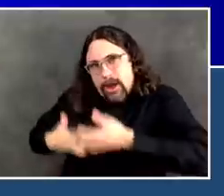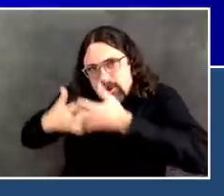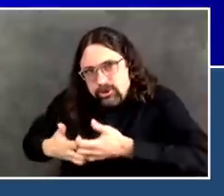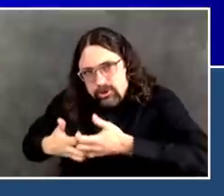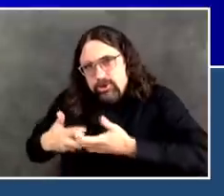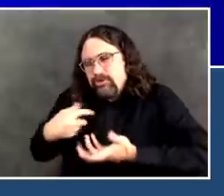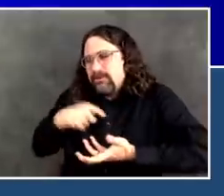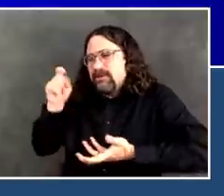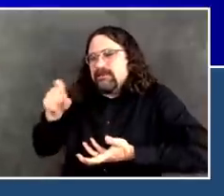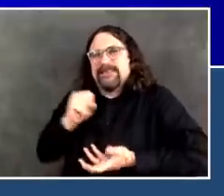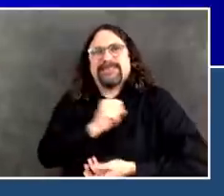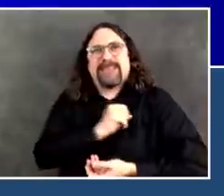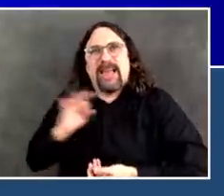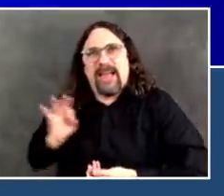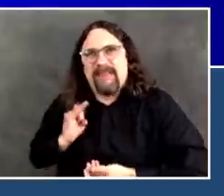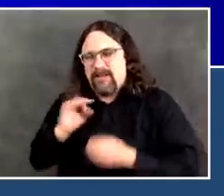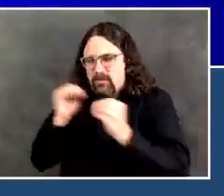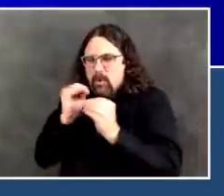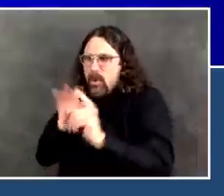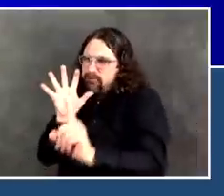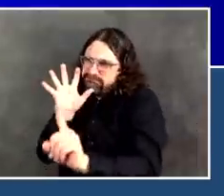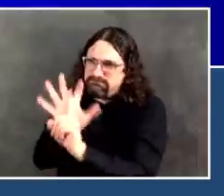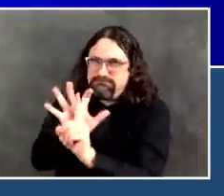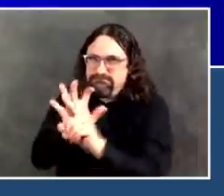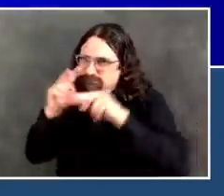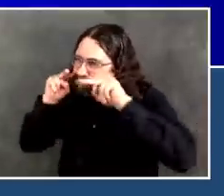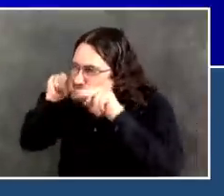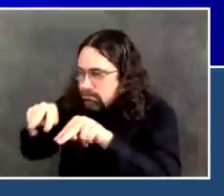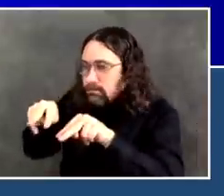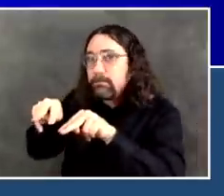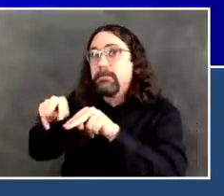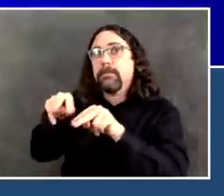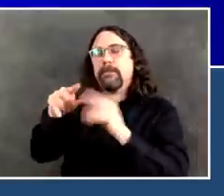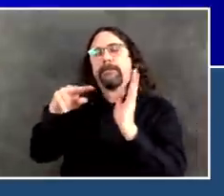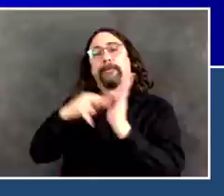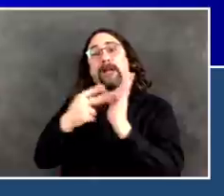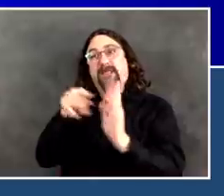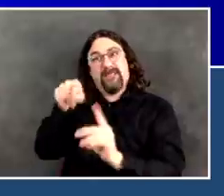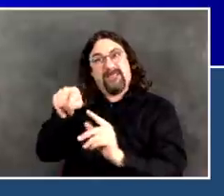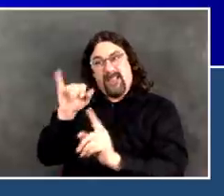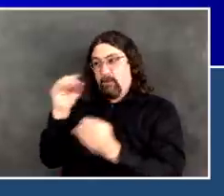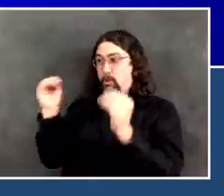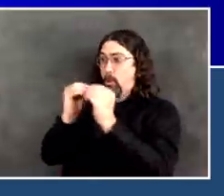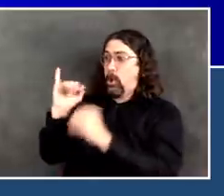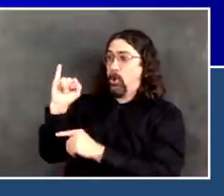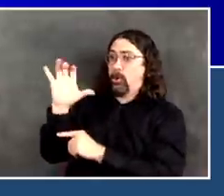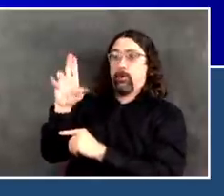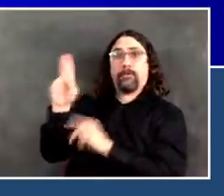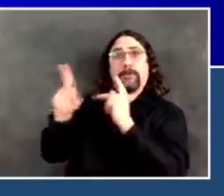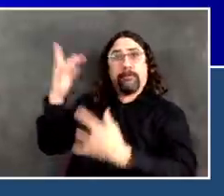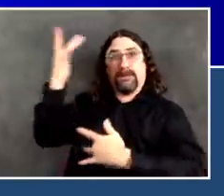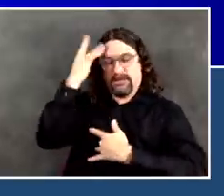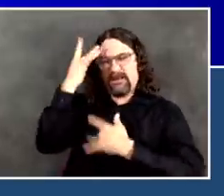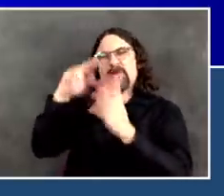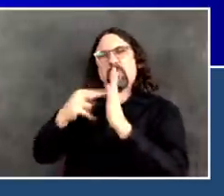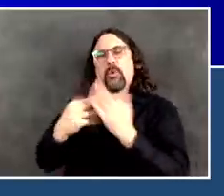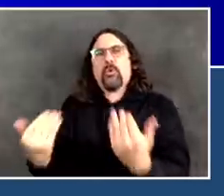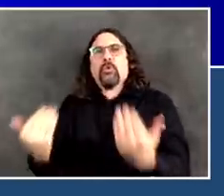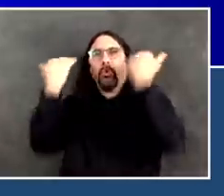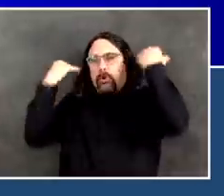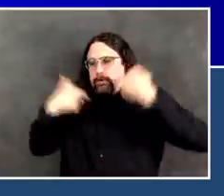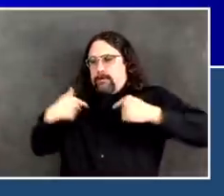place again. But we still see way too many people in those ICUs. So,